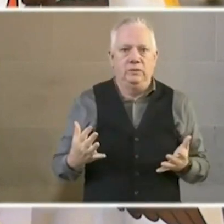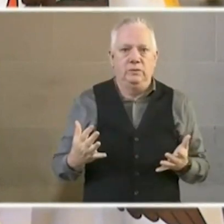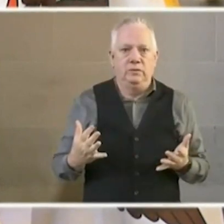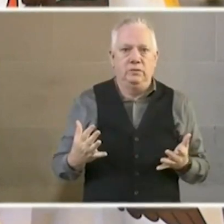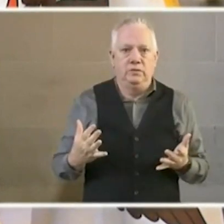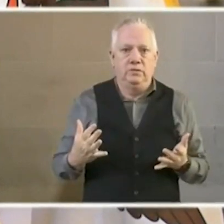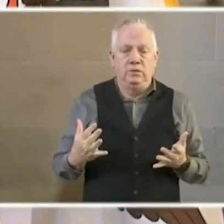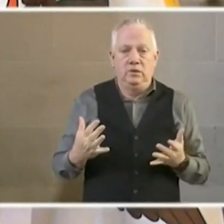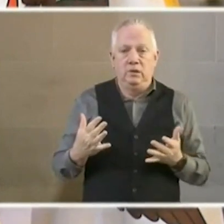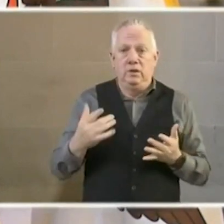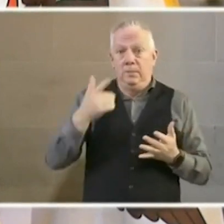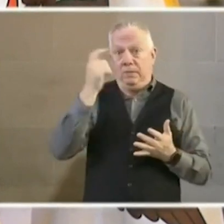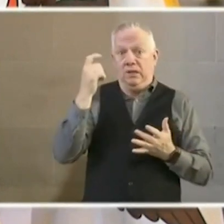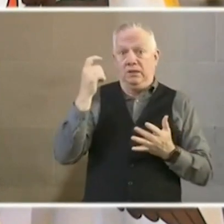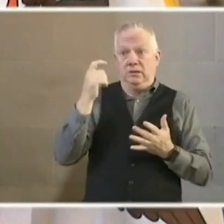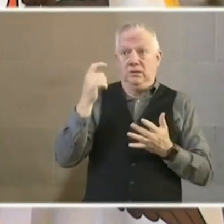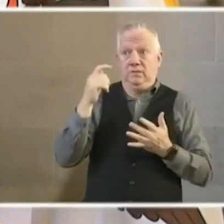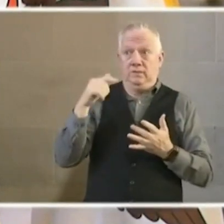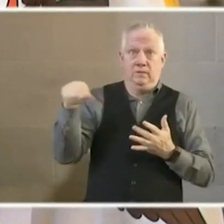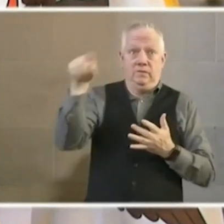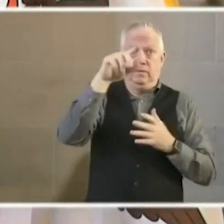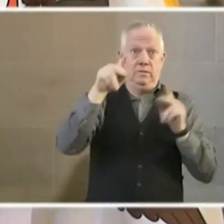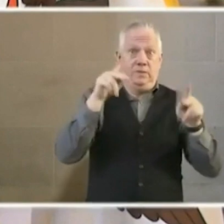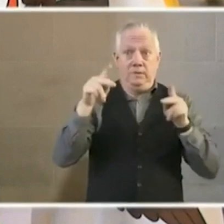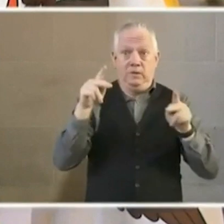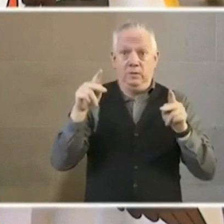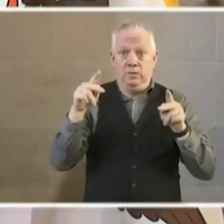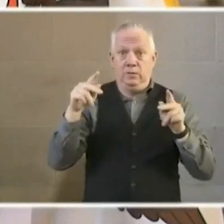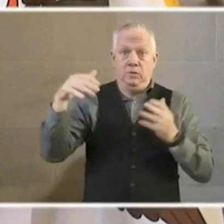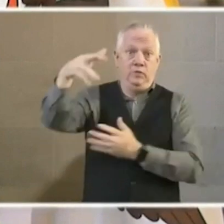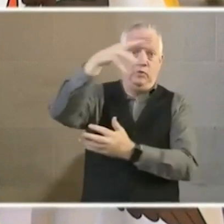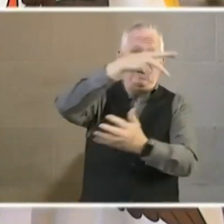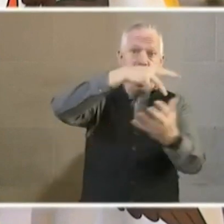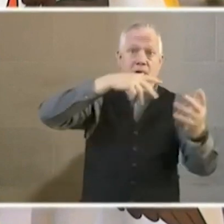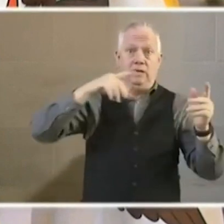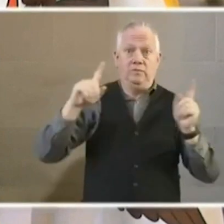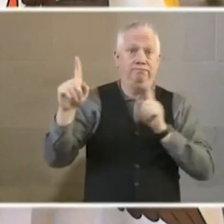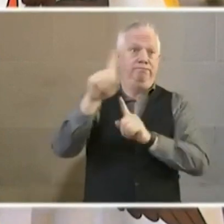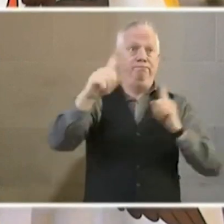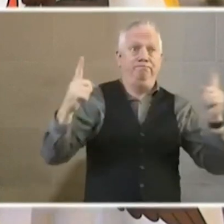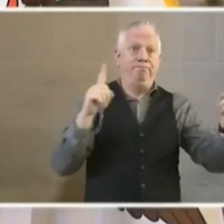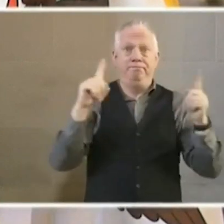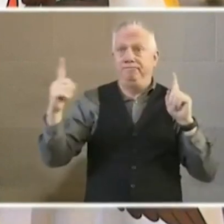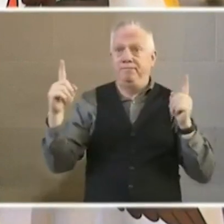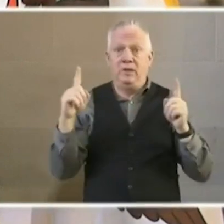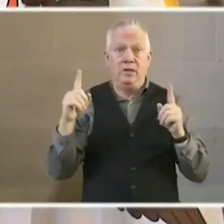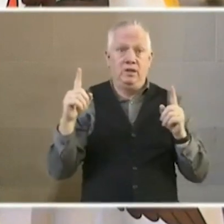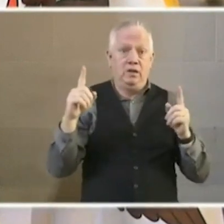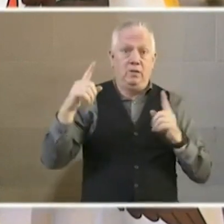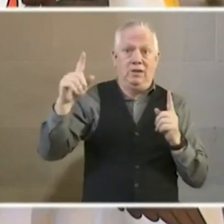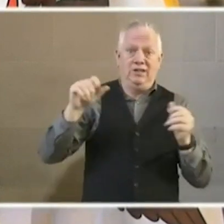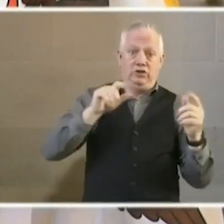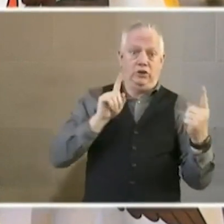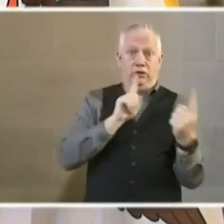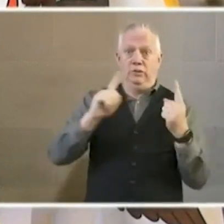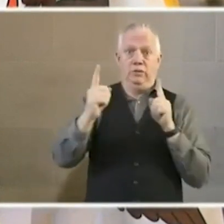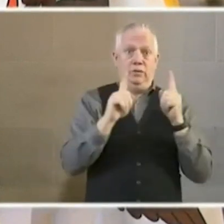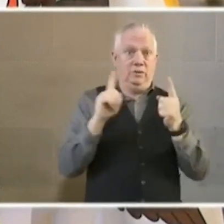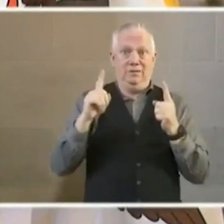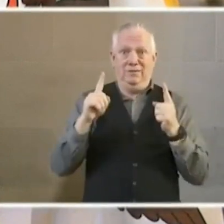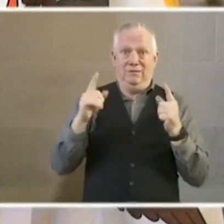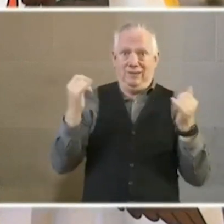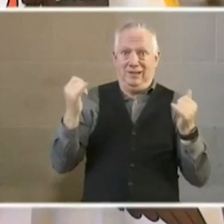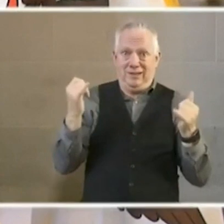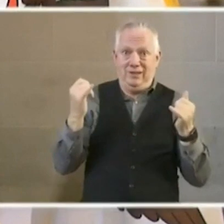And as a result of having more people moving around and contacting and around one another in this